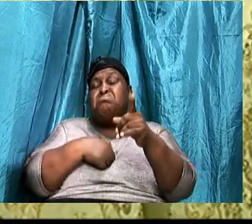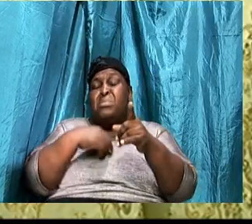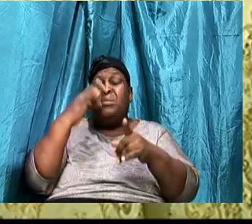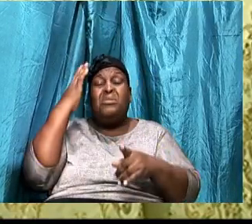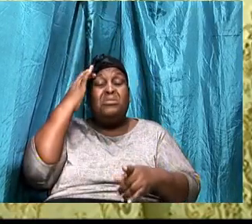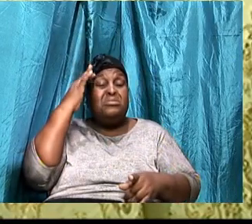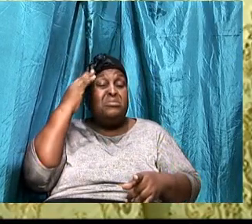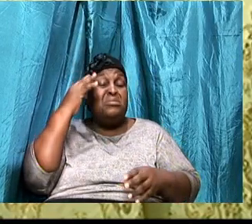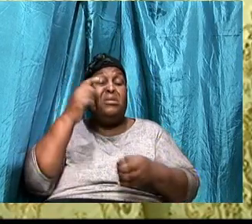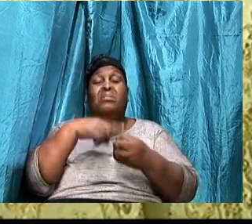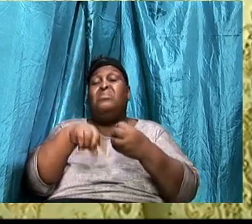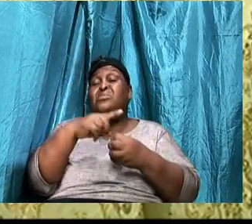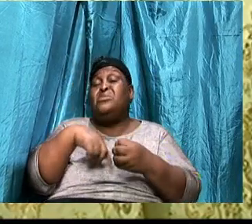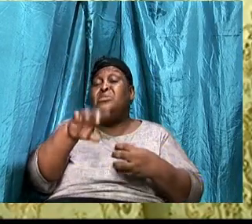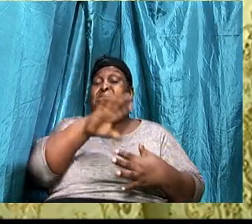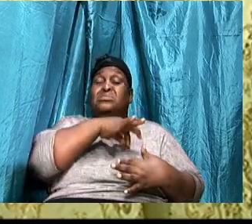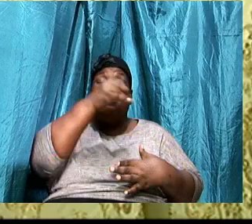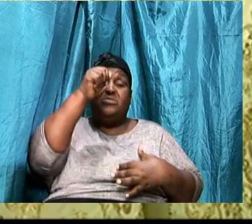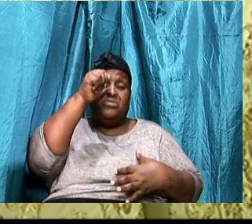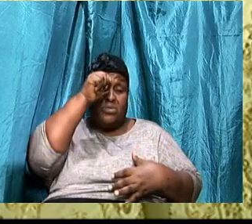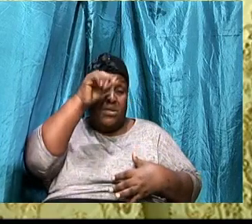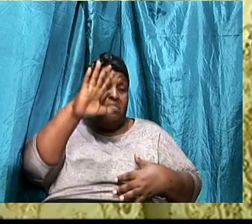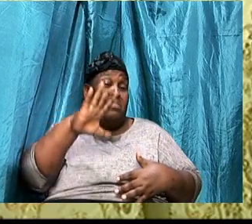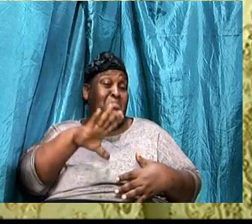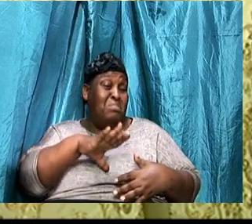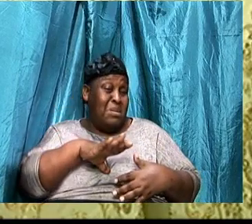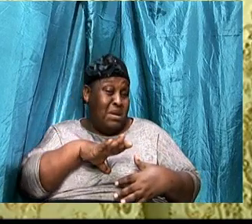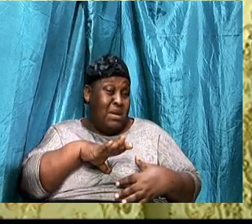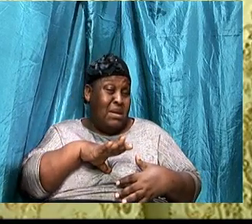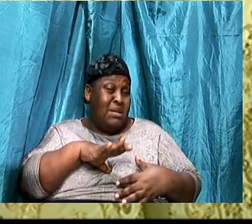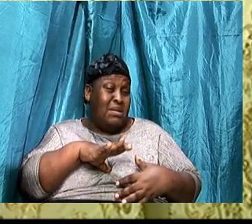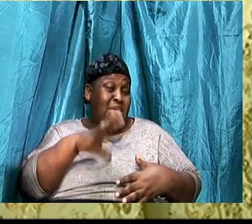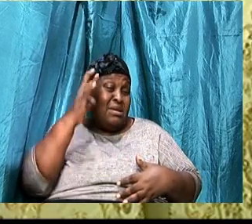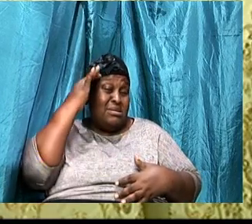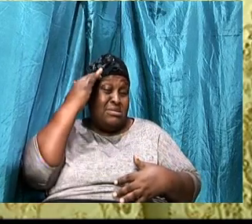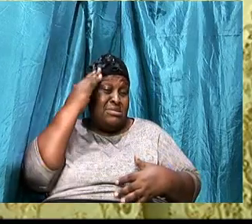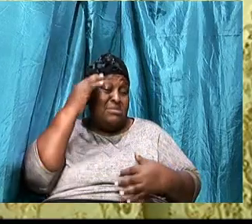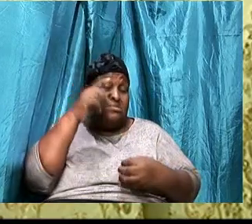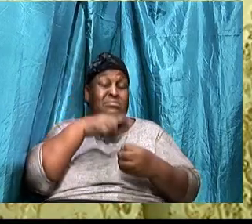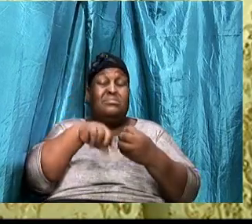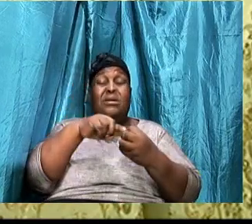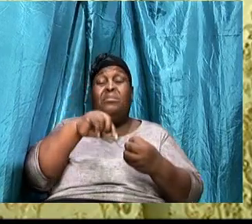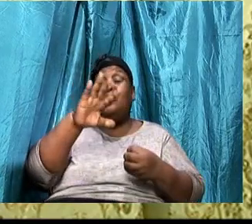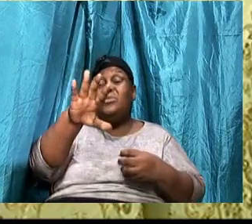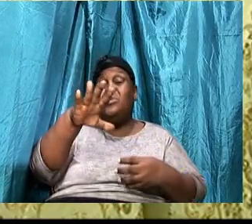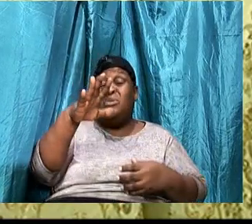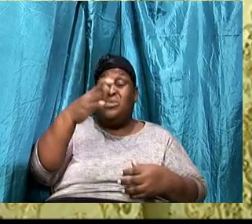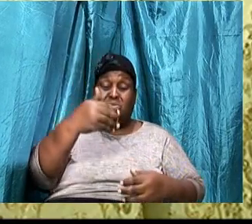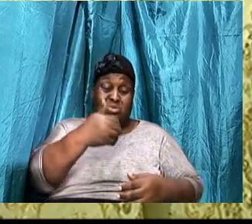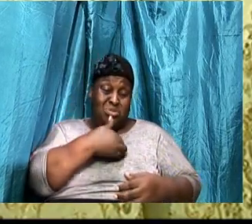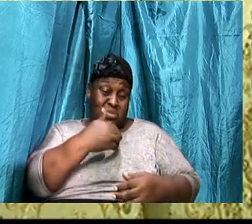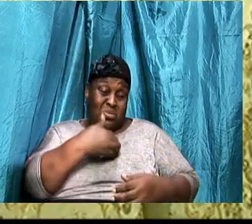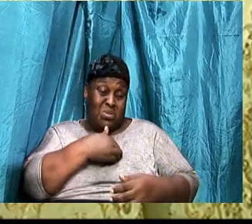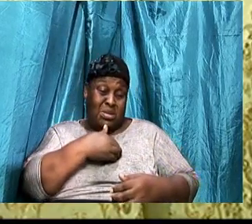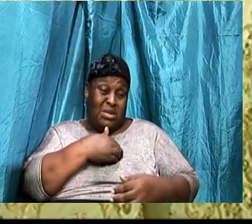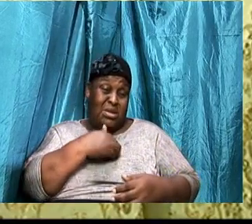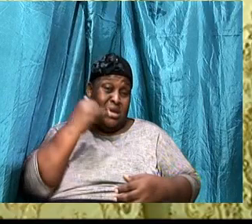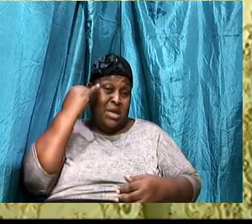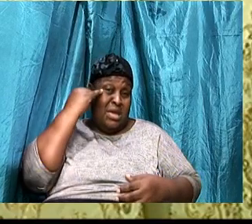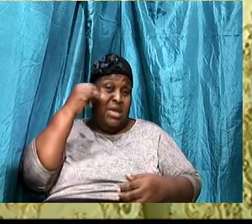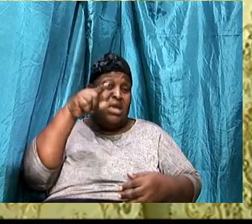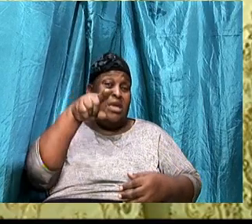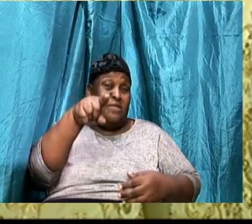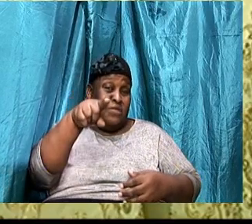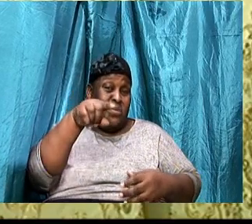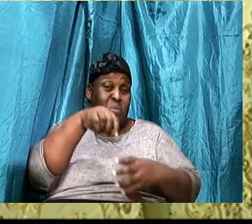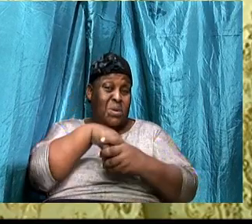And if you find that you are in a place where it is hard to change and hard to let go, you